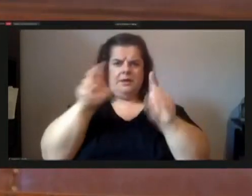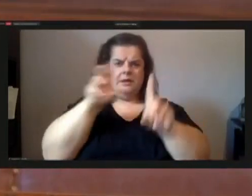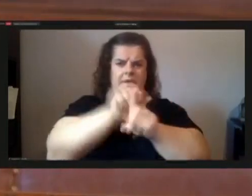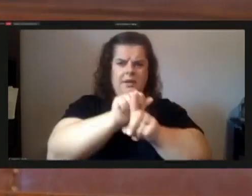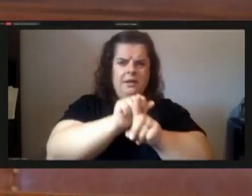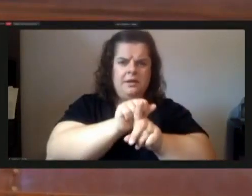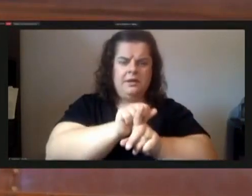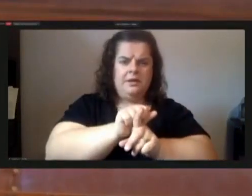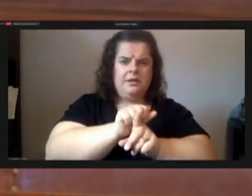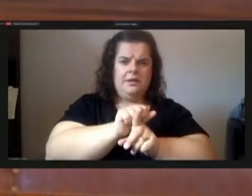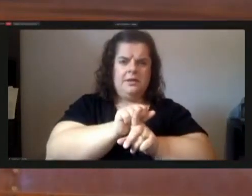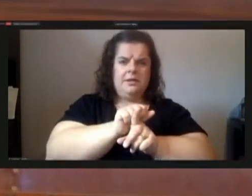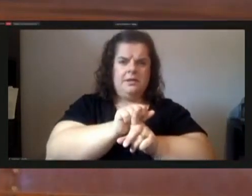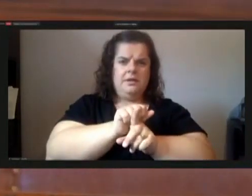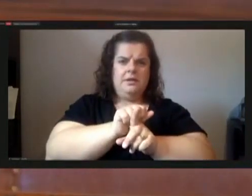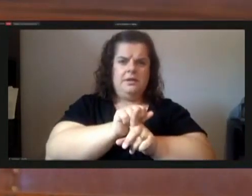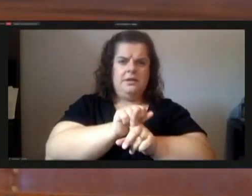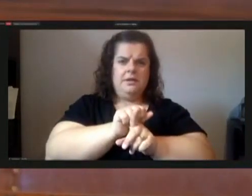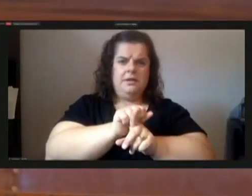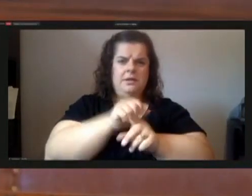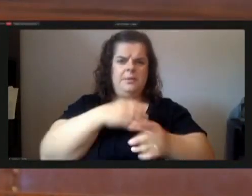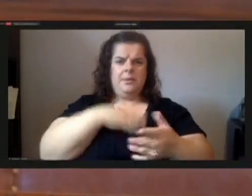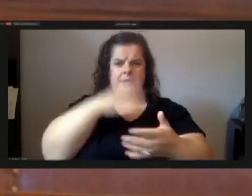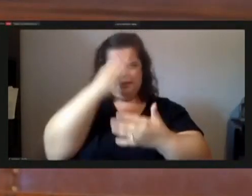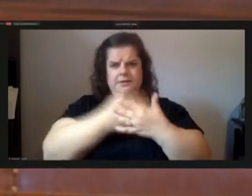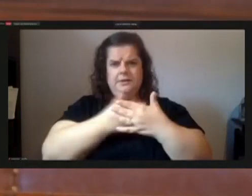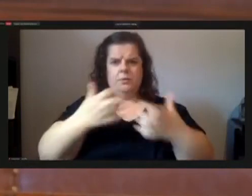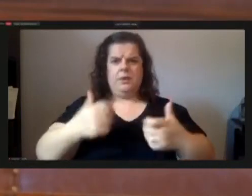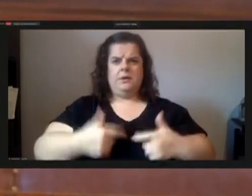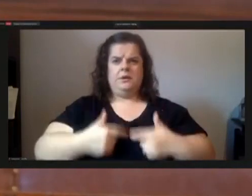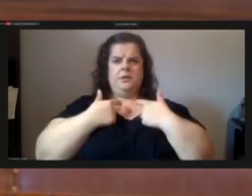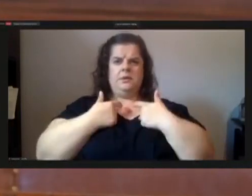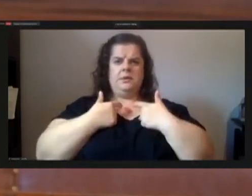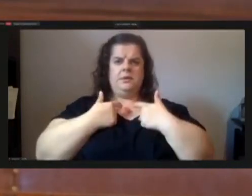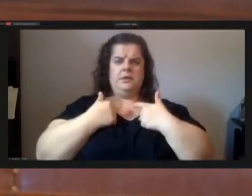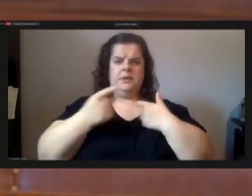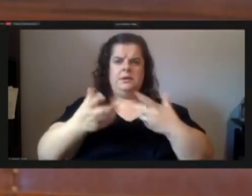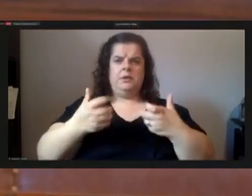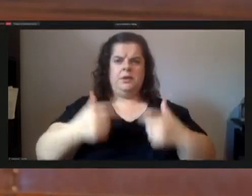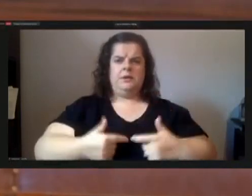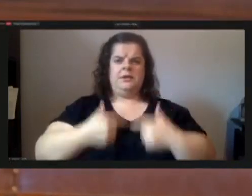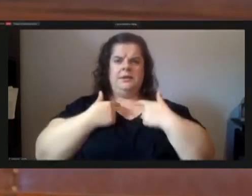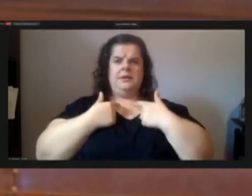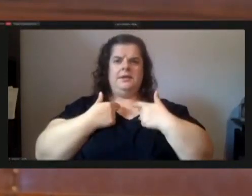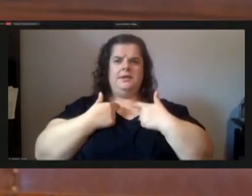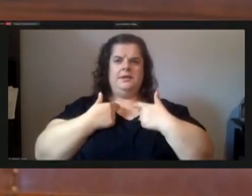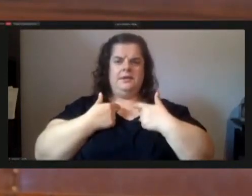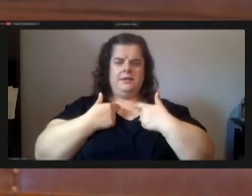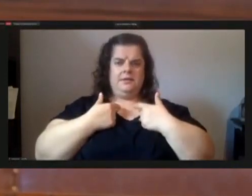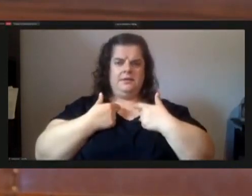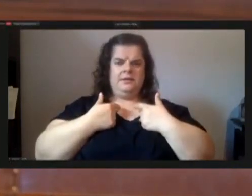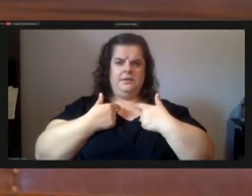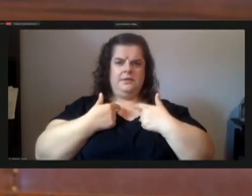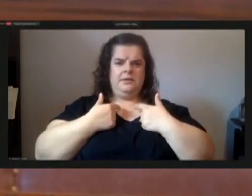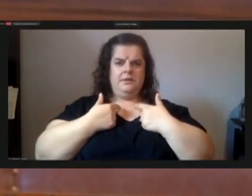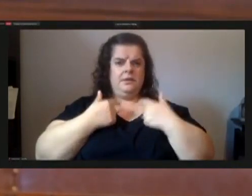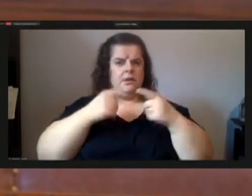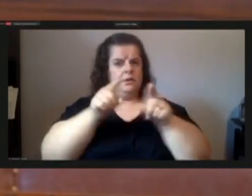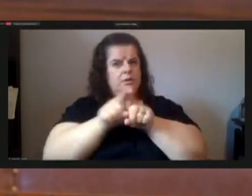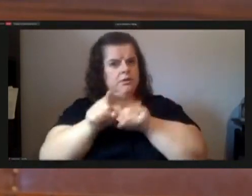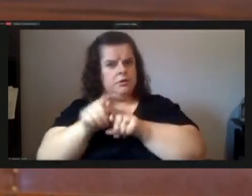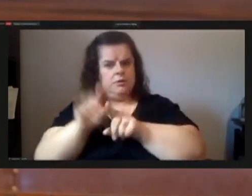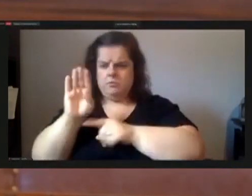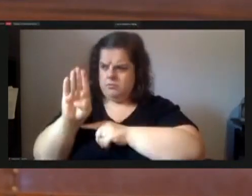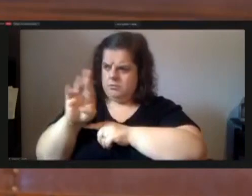they had to catch him my son wanted to live he wanted to live now also i got to talk about mr burgess